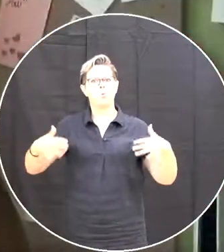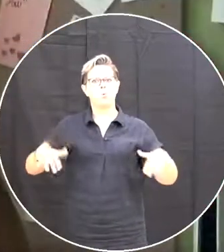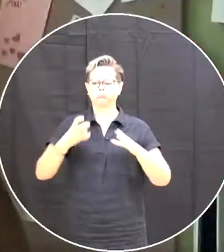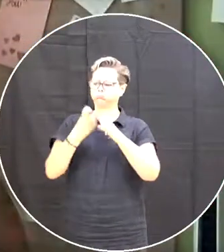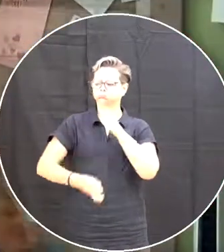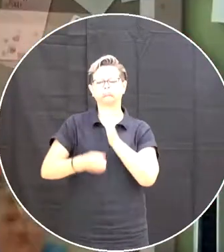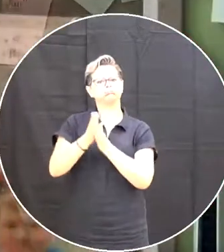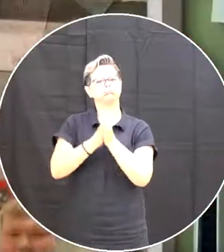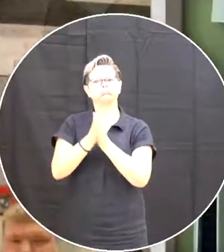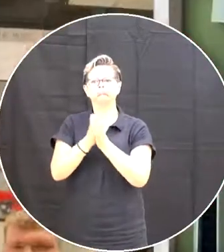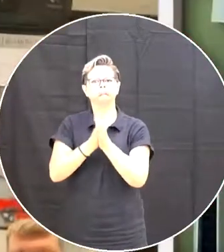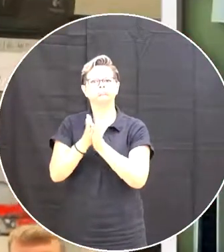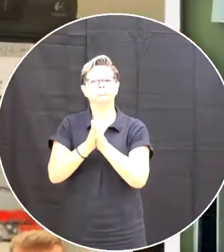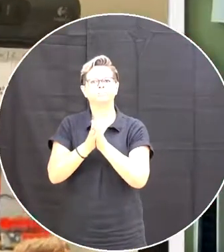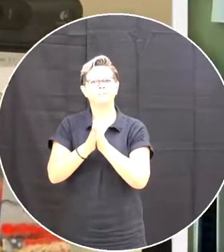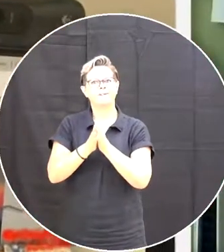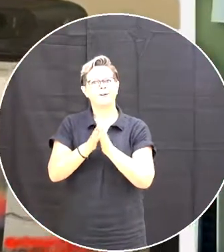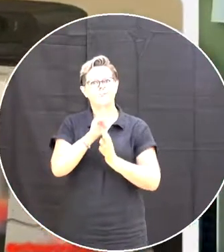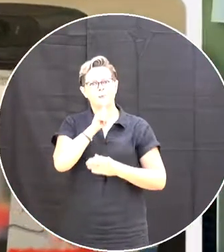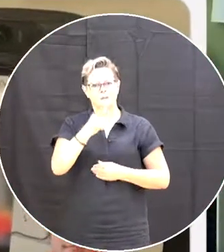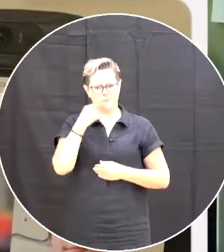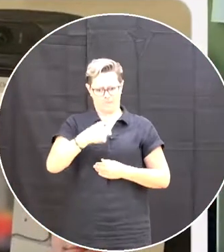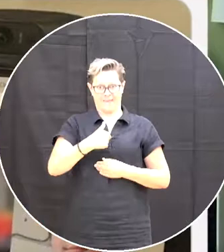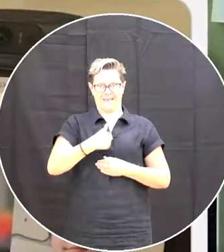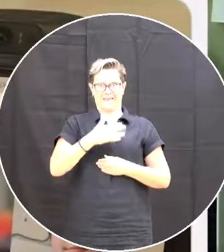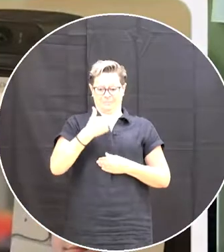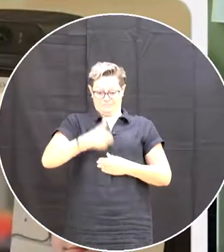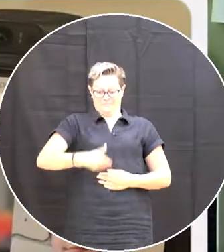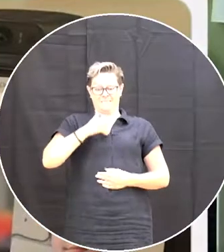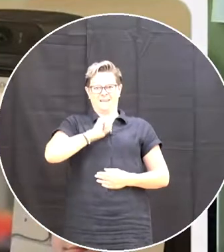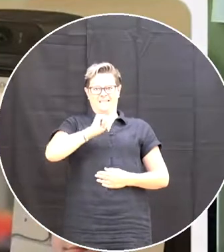And it's been a real eye-opener for me as an educator